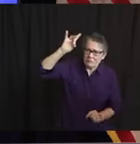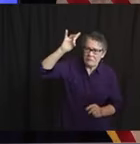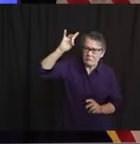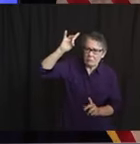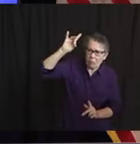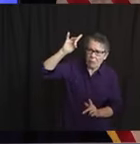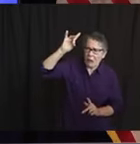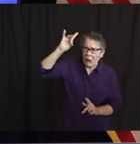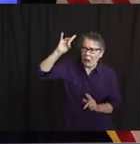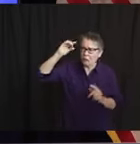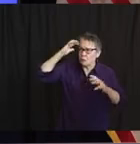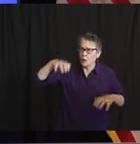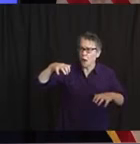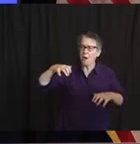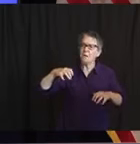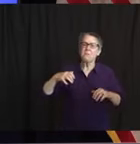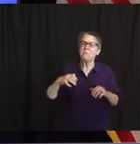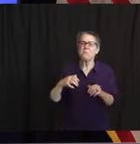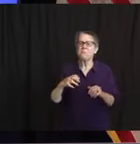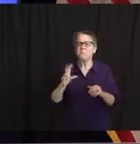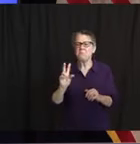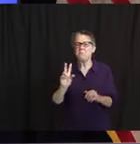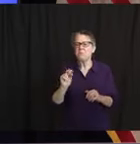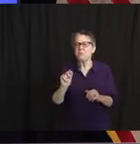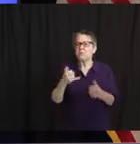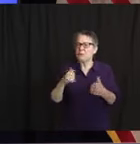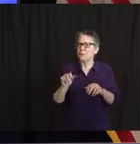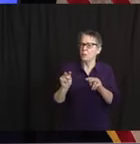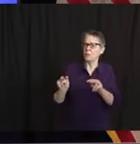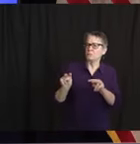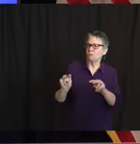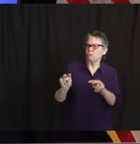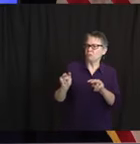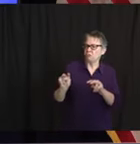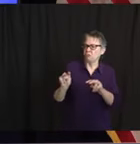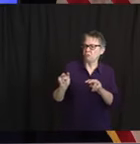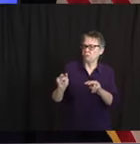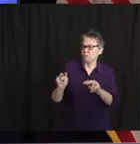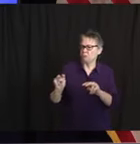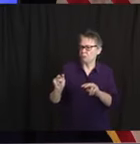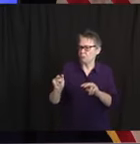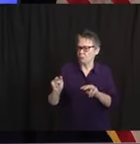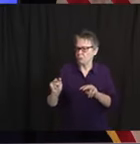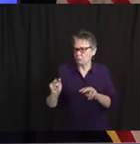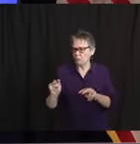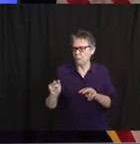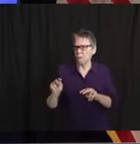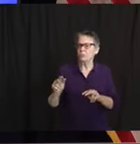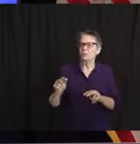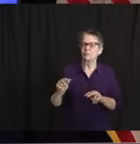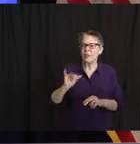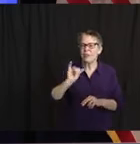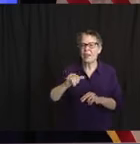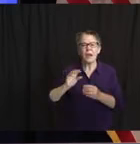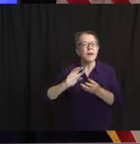that's going to be something that we're going to be focused on. Thank you, Judy, for today and for everything.